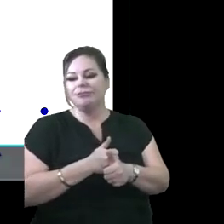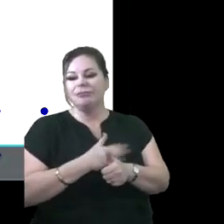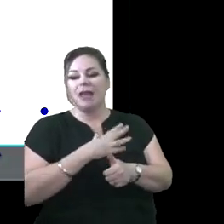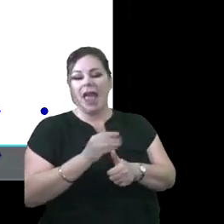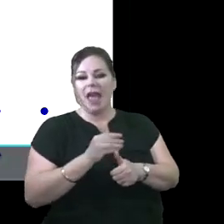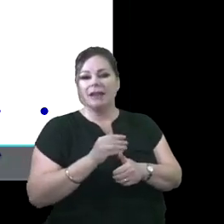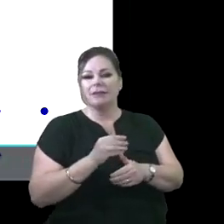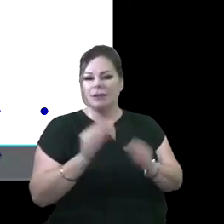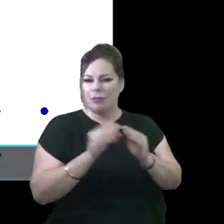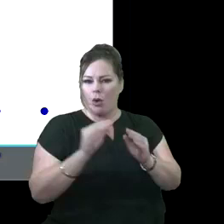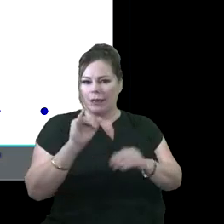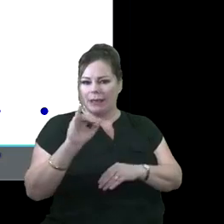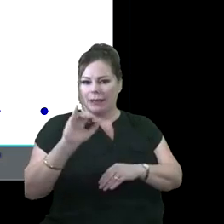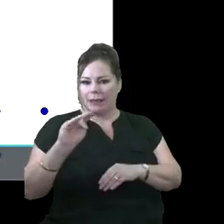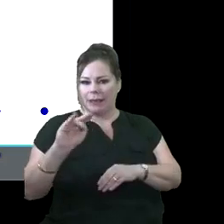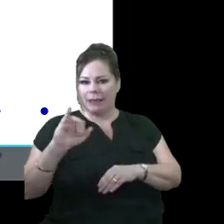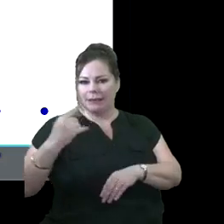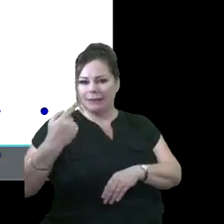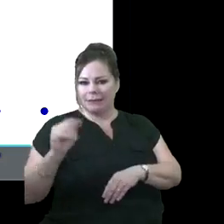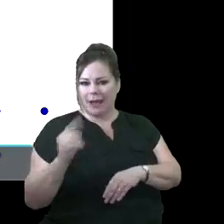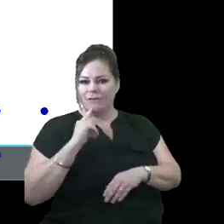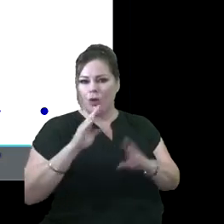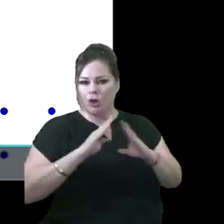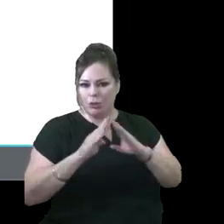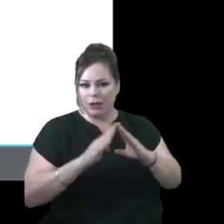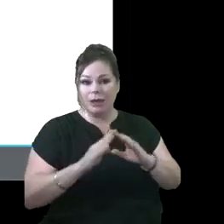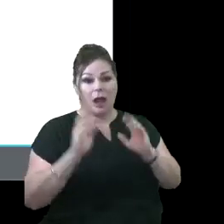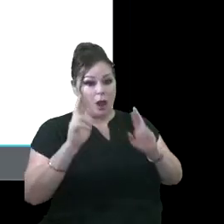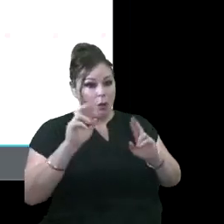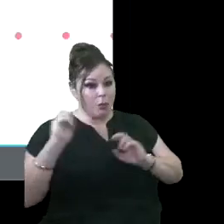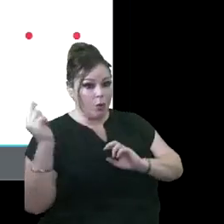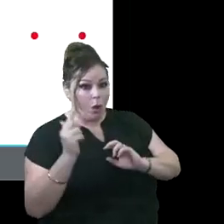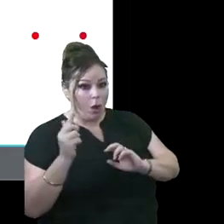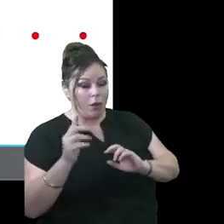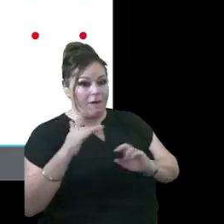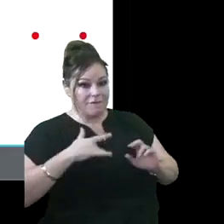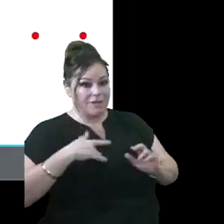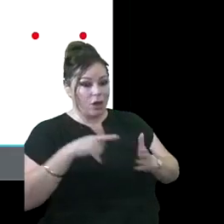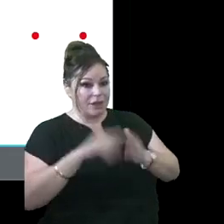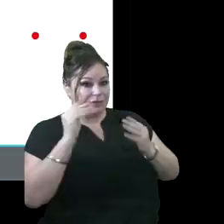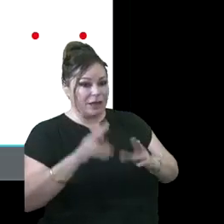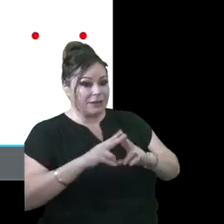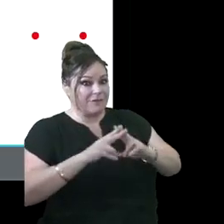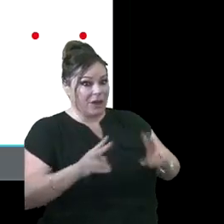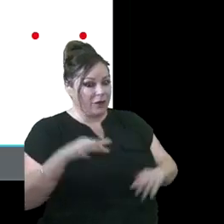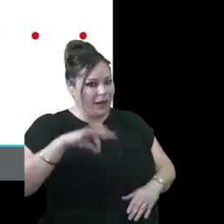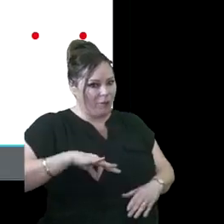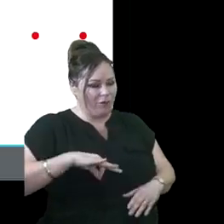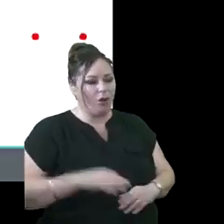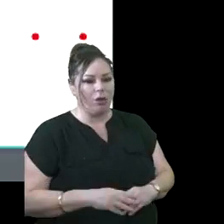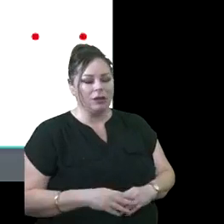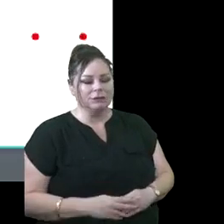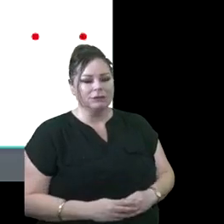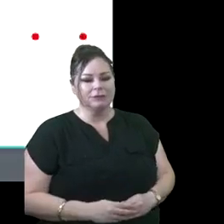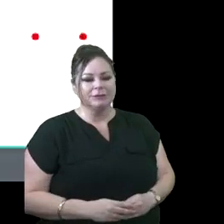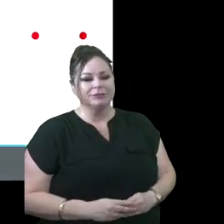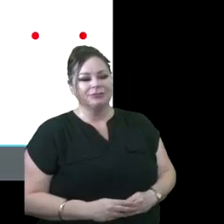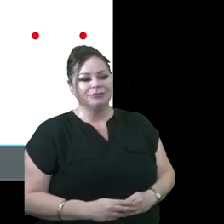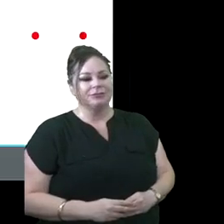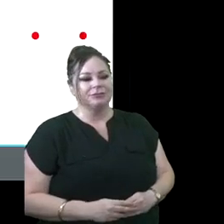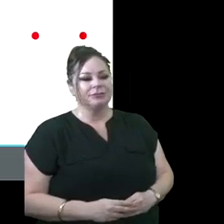community. I hope that all of our community members have found this information extremely helpful and beneficial.